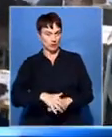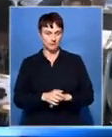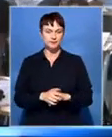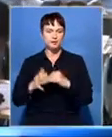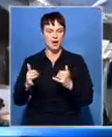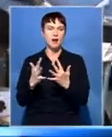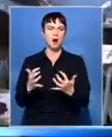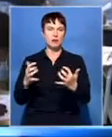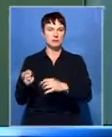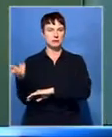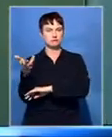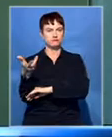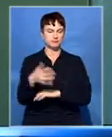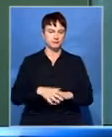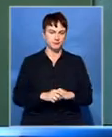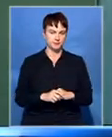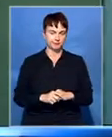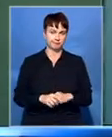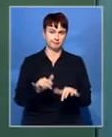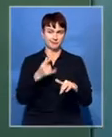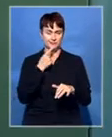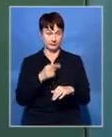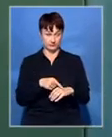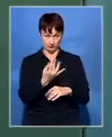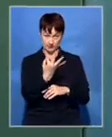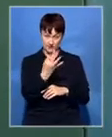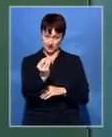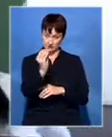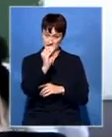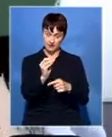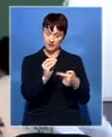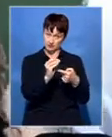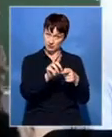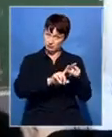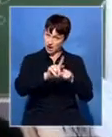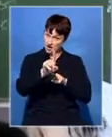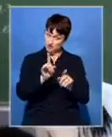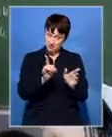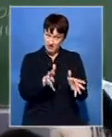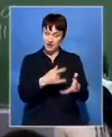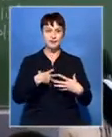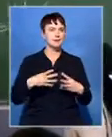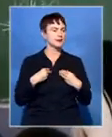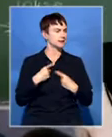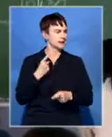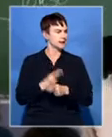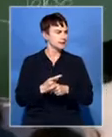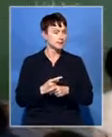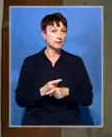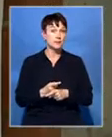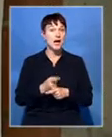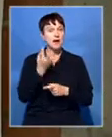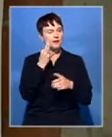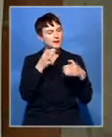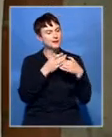Critics have pointed out that the requirements to pass, set at 30% in some subjects, cannot be accepted. The Basic Education